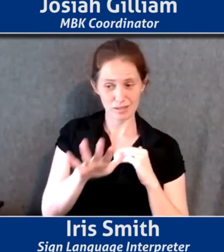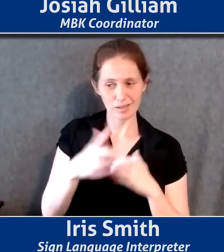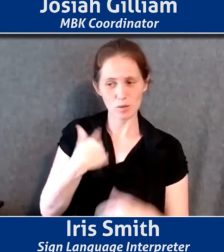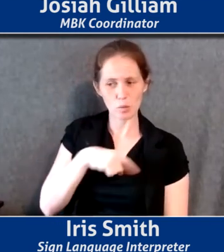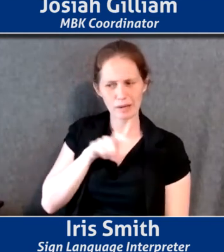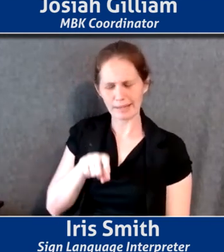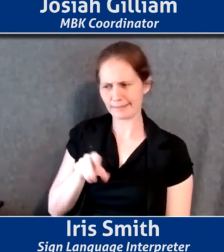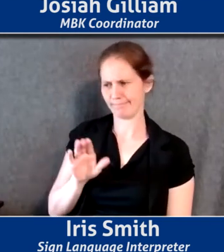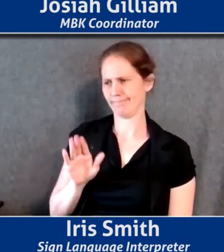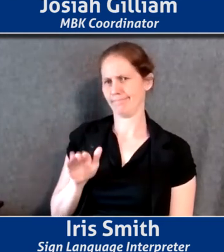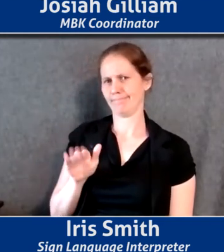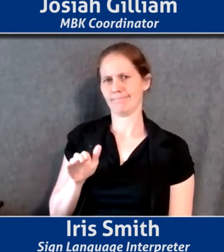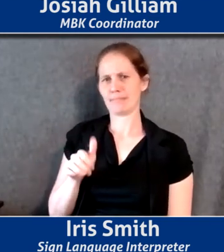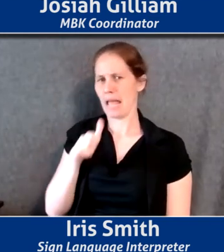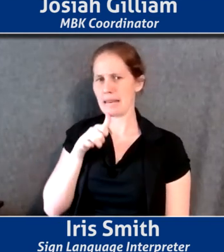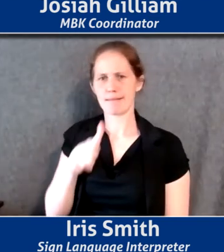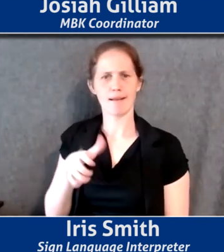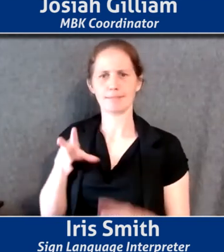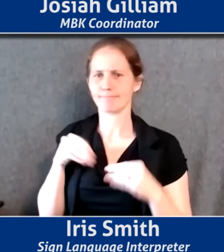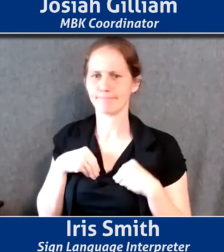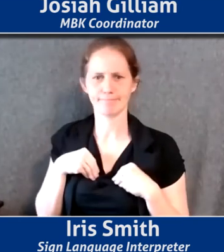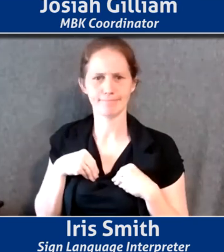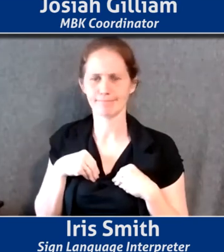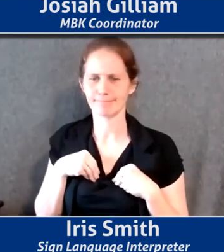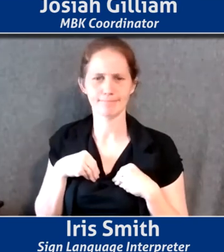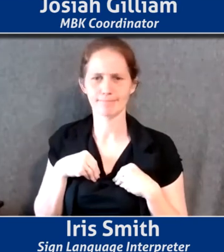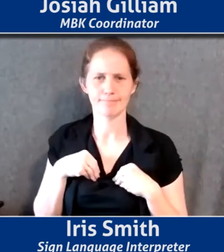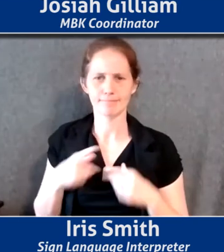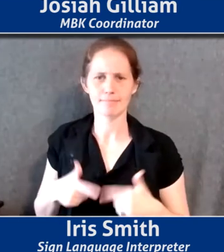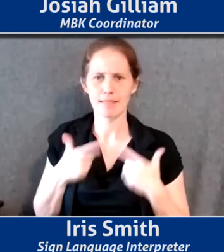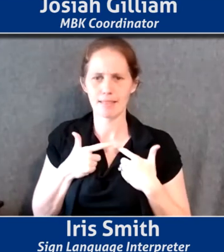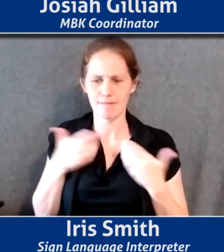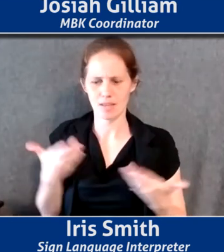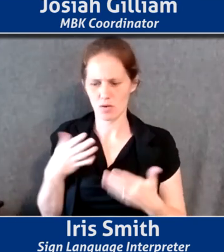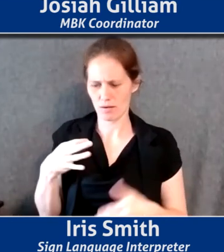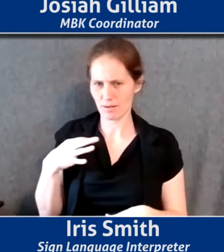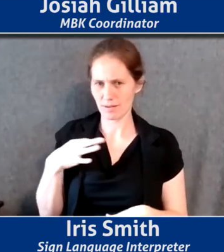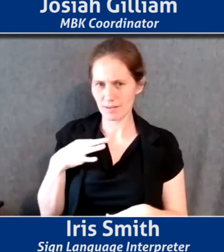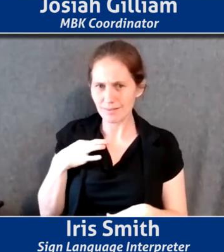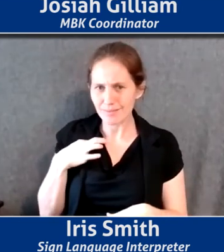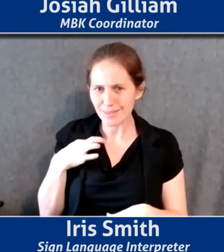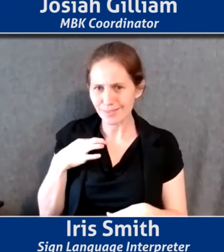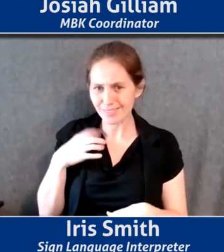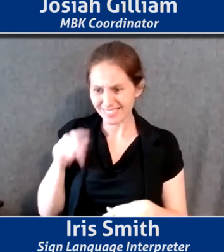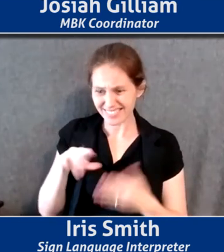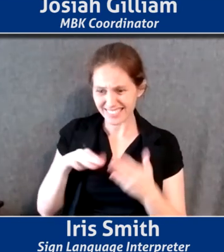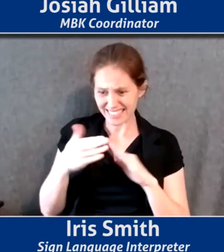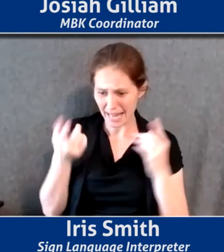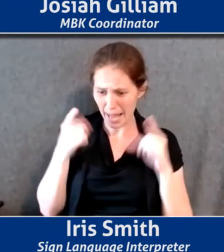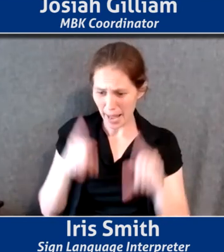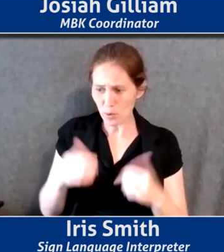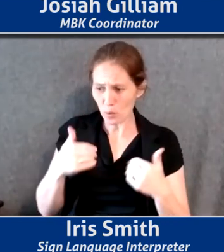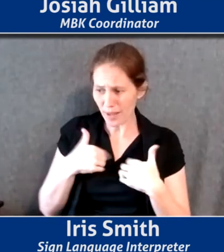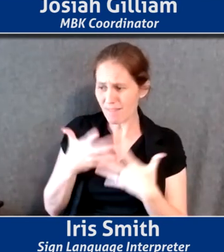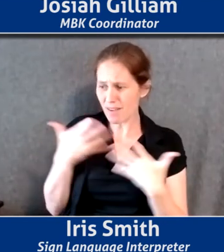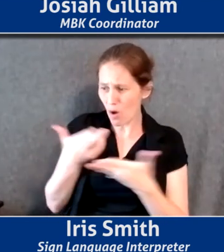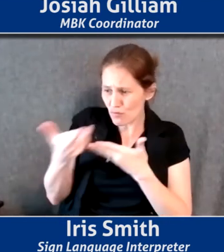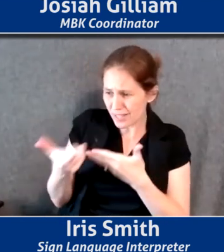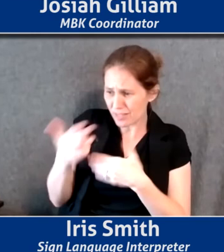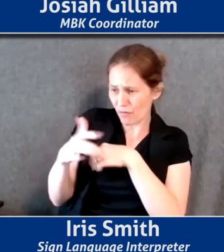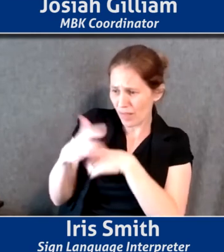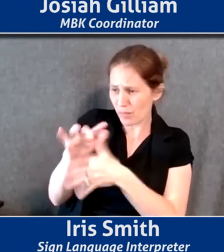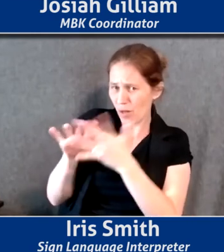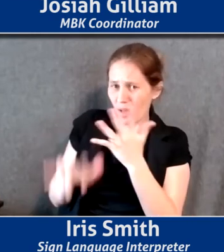say, I, I will not stand to live in a city where this is happening, despite the resources we do have available and